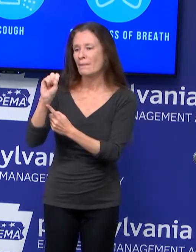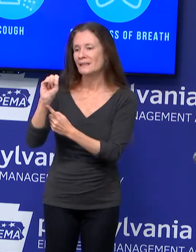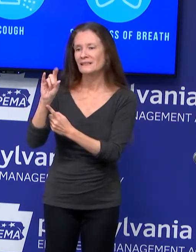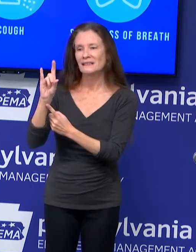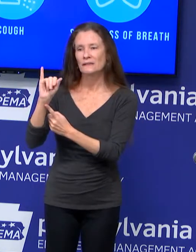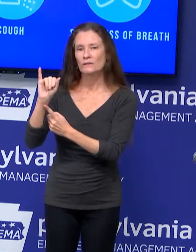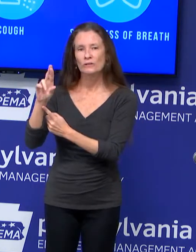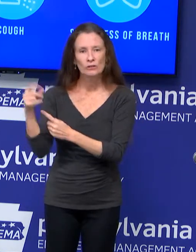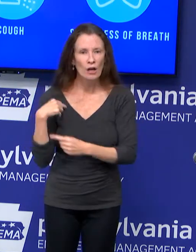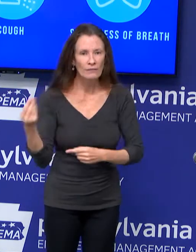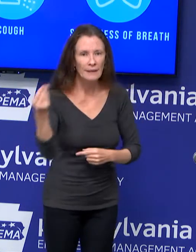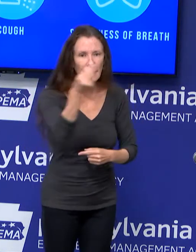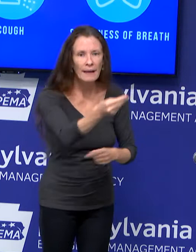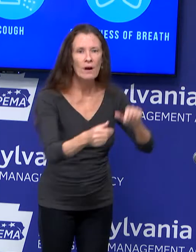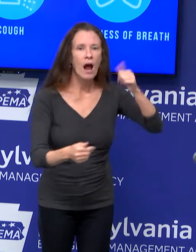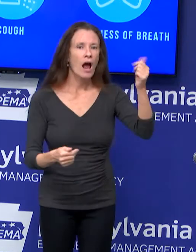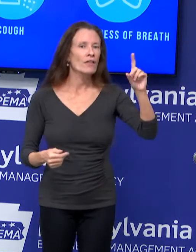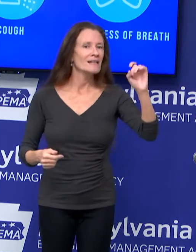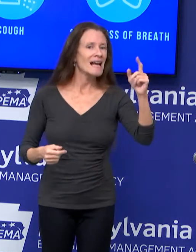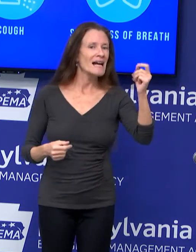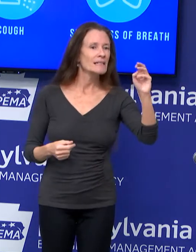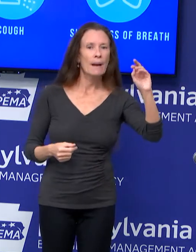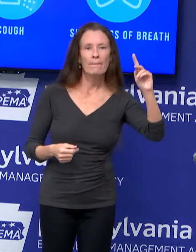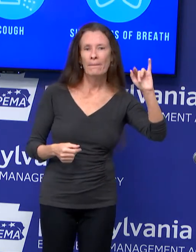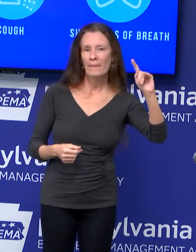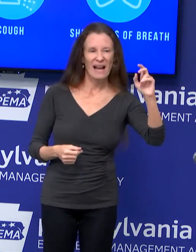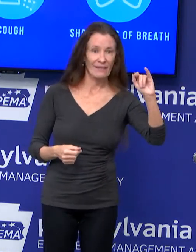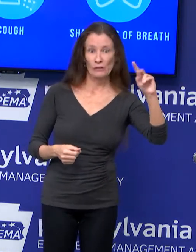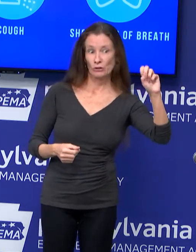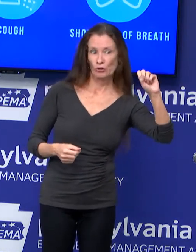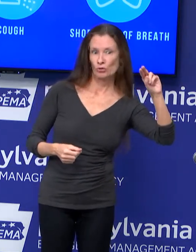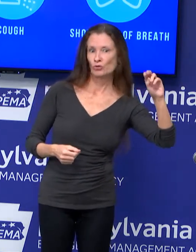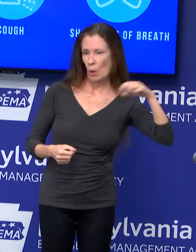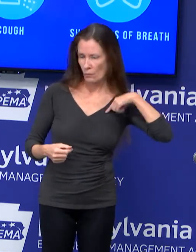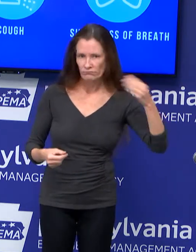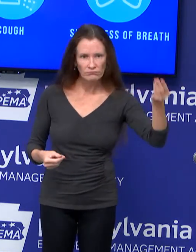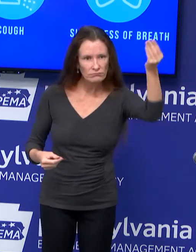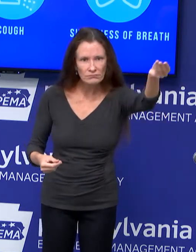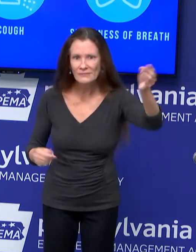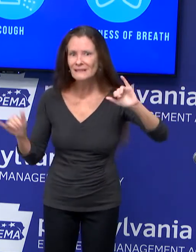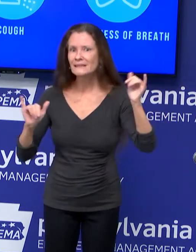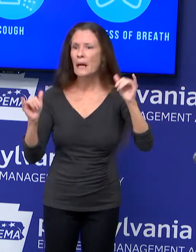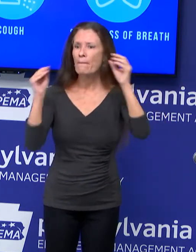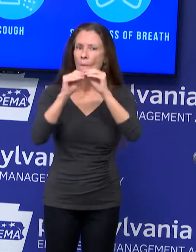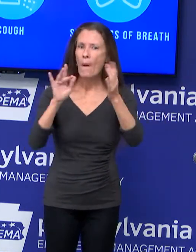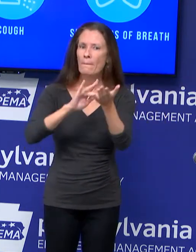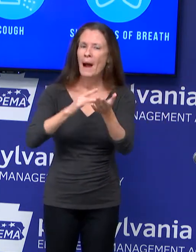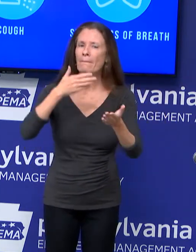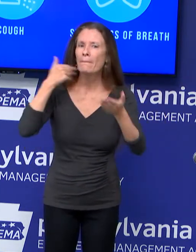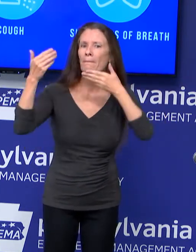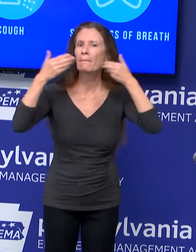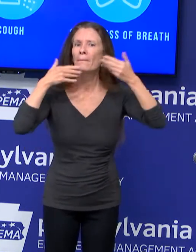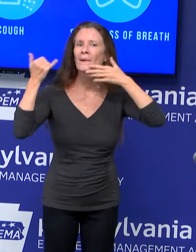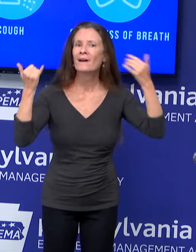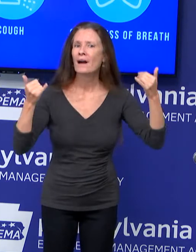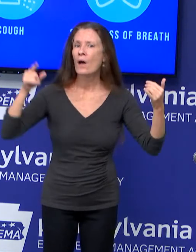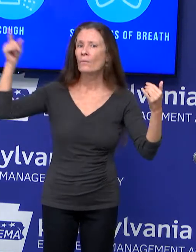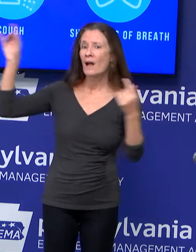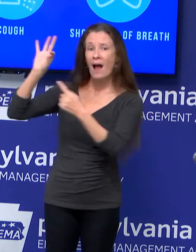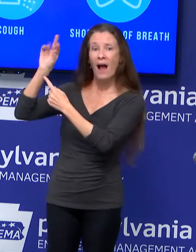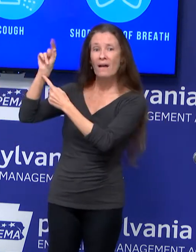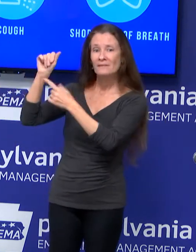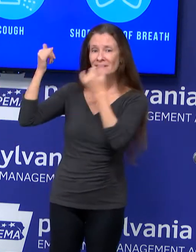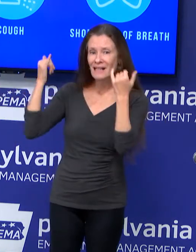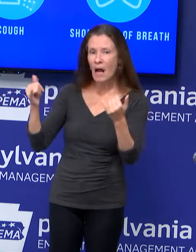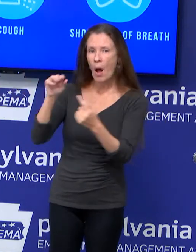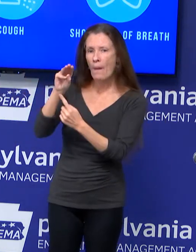and hopefully, shortly, the EUA from the FDA for the monoclonal antibodies. Those are the medicines that